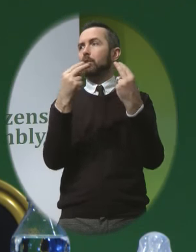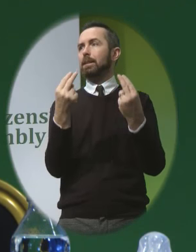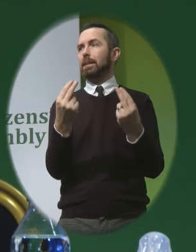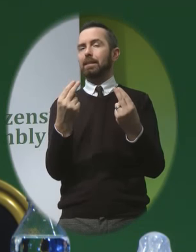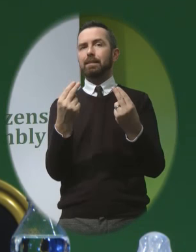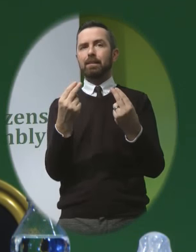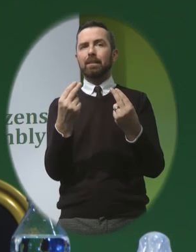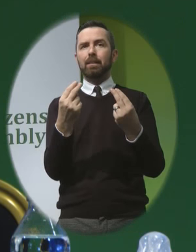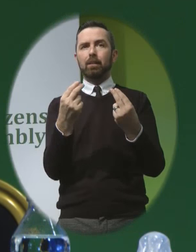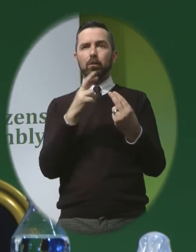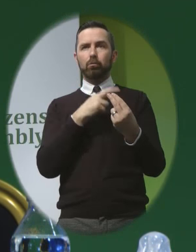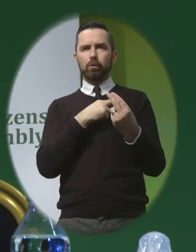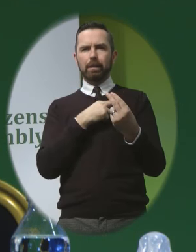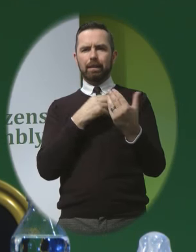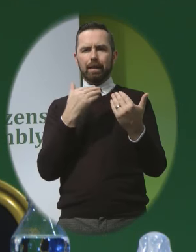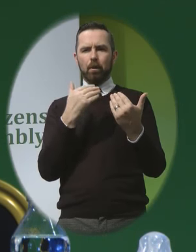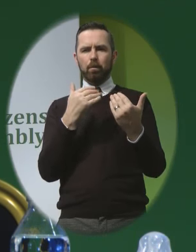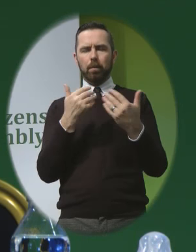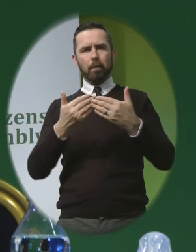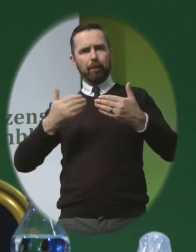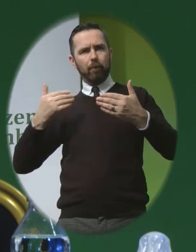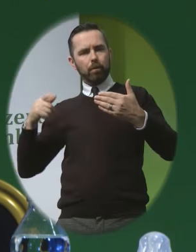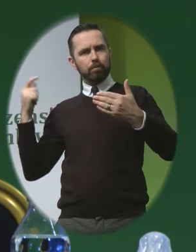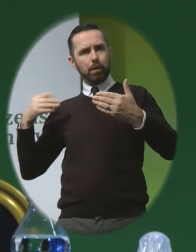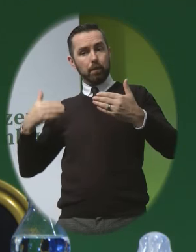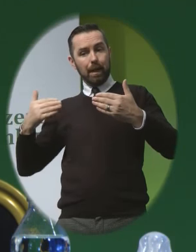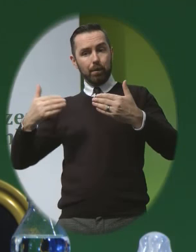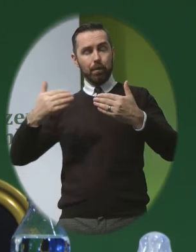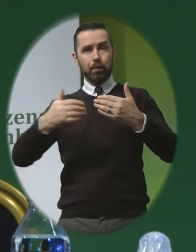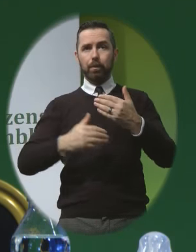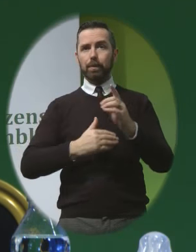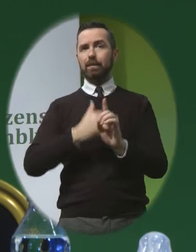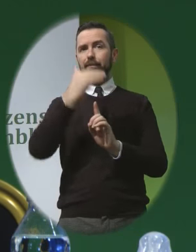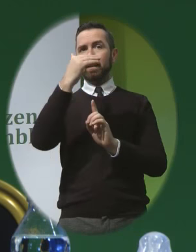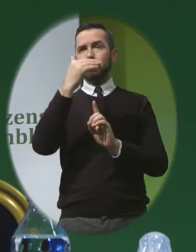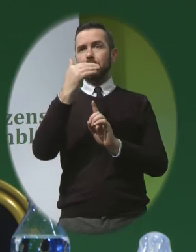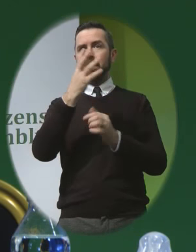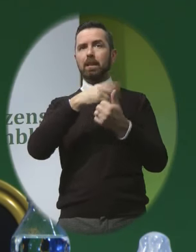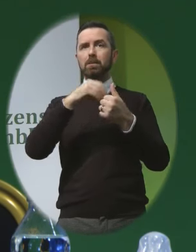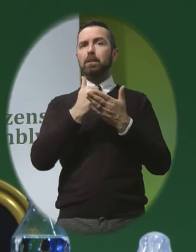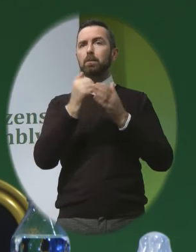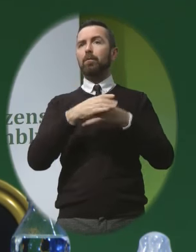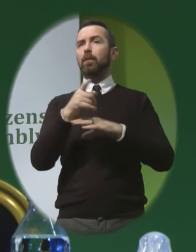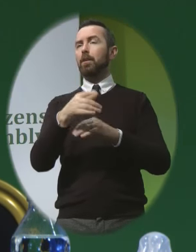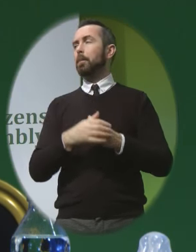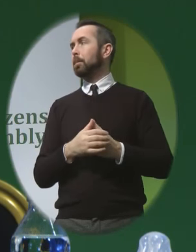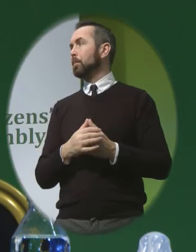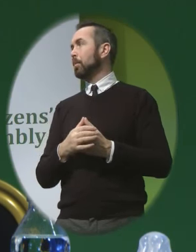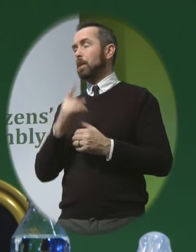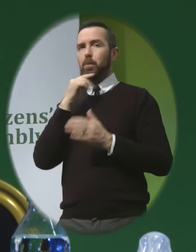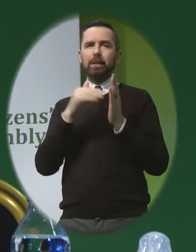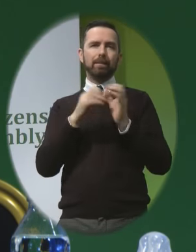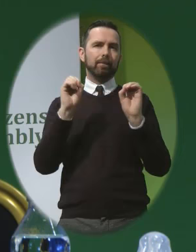Have actually got quite advanced in this country In terms of the support that there is for them Well of course there could be